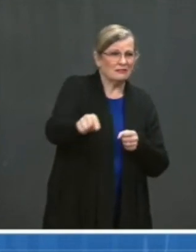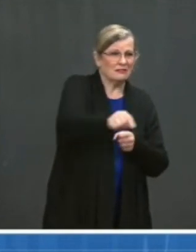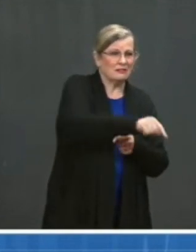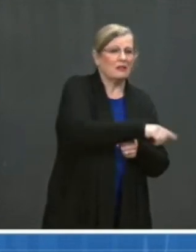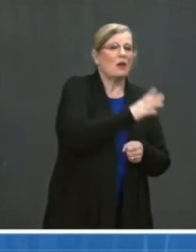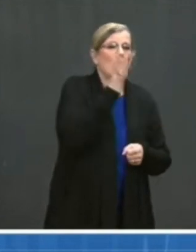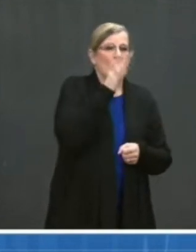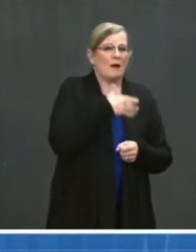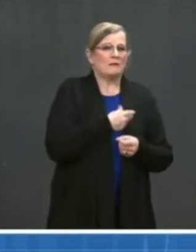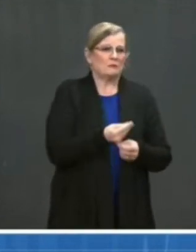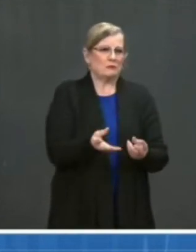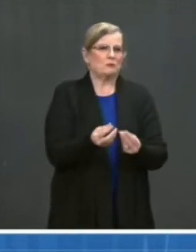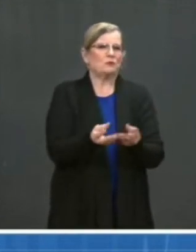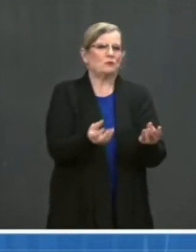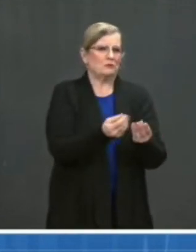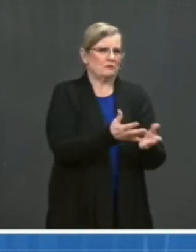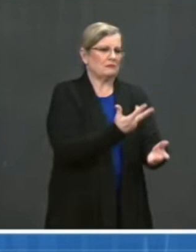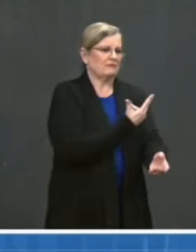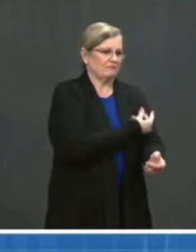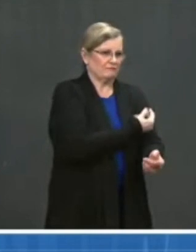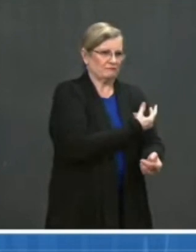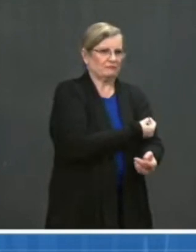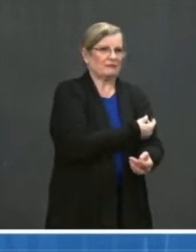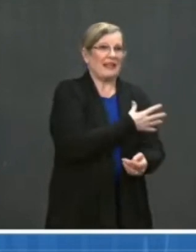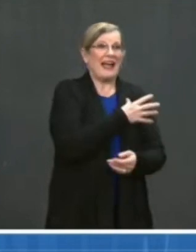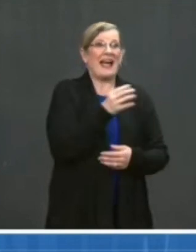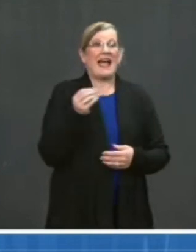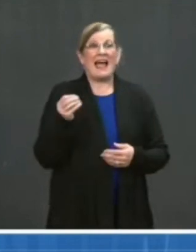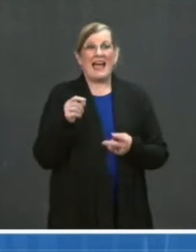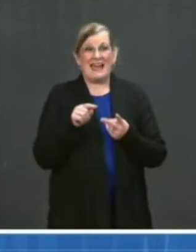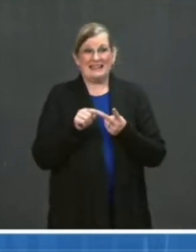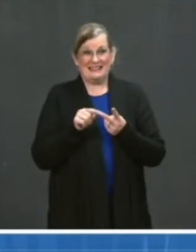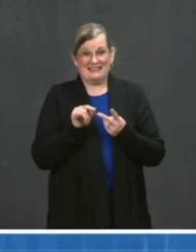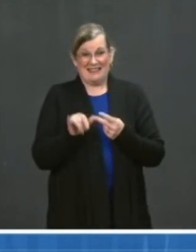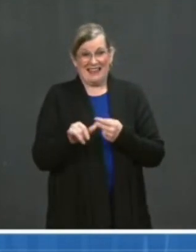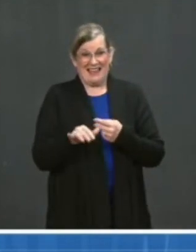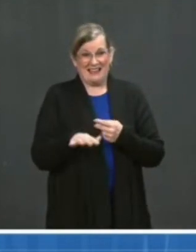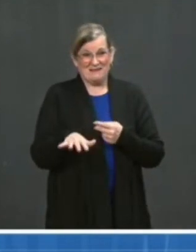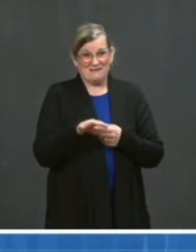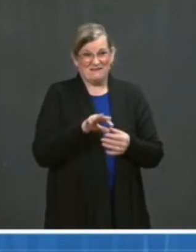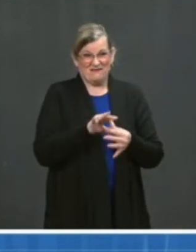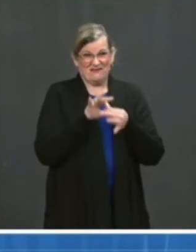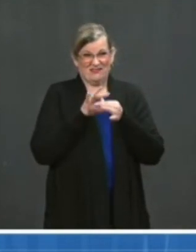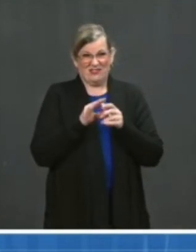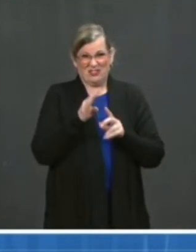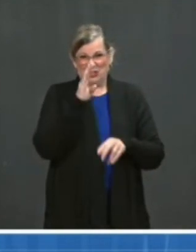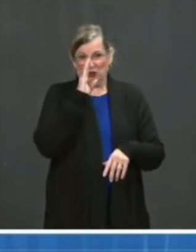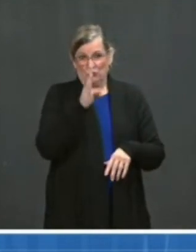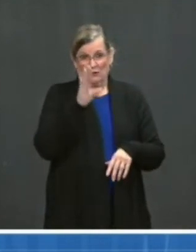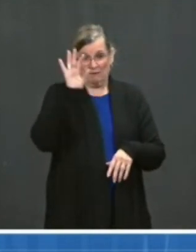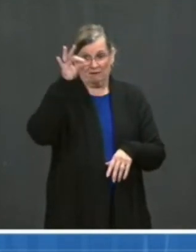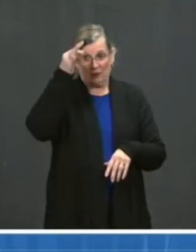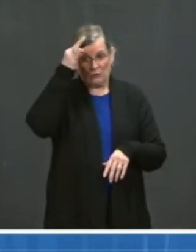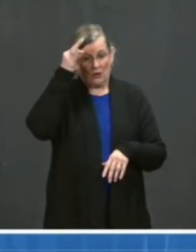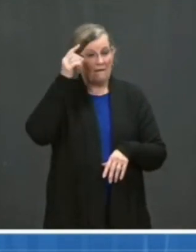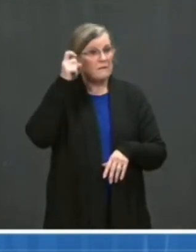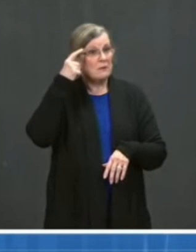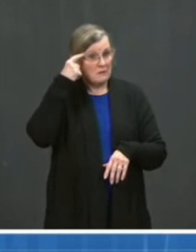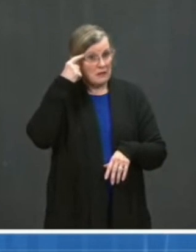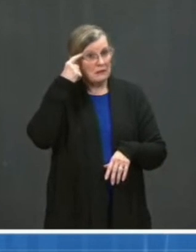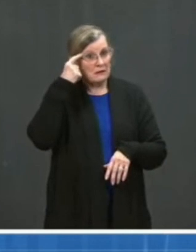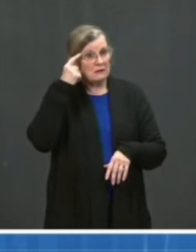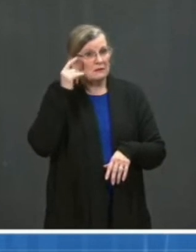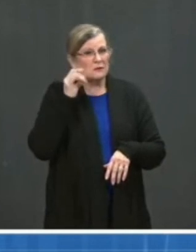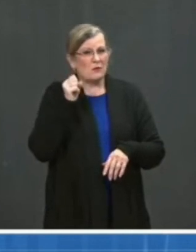allocation to the 40,000 retail pharmacies directly. So that's quite a coverage across the